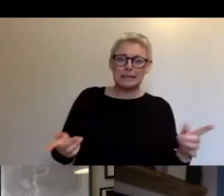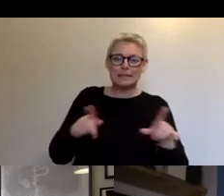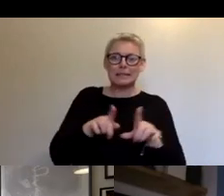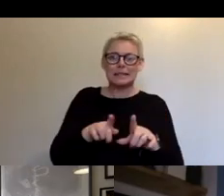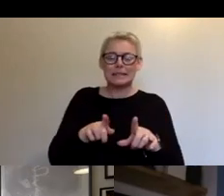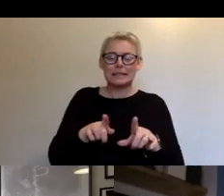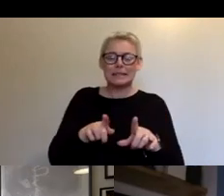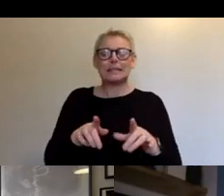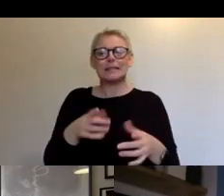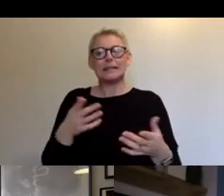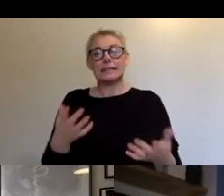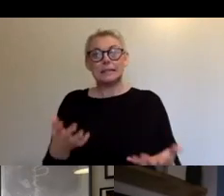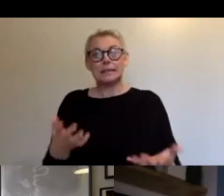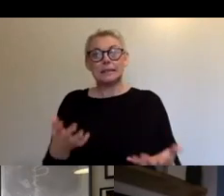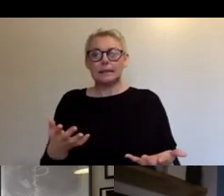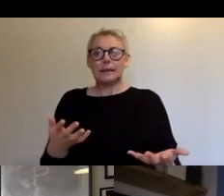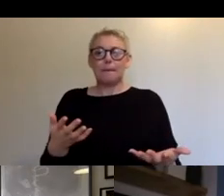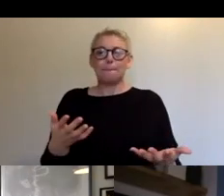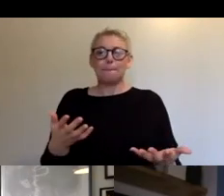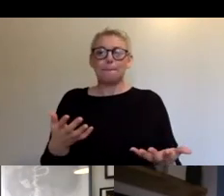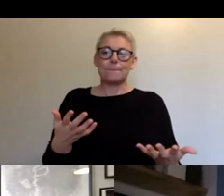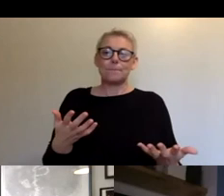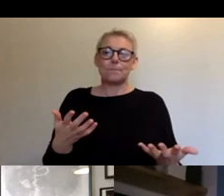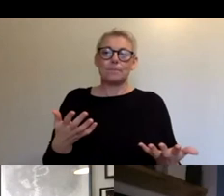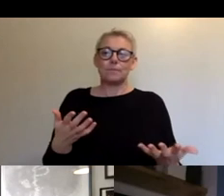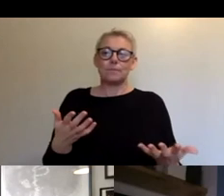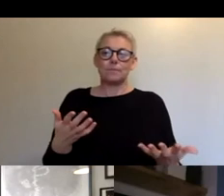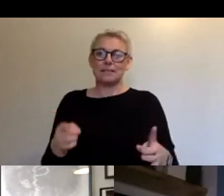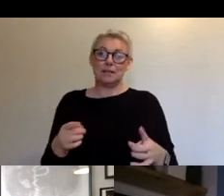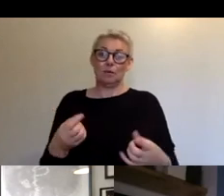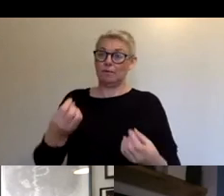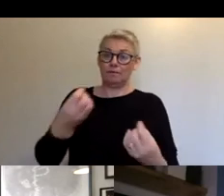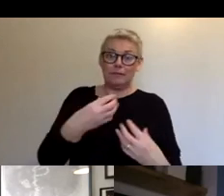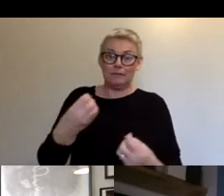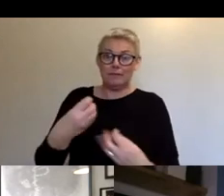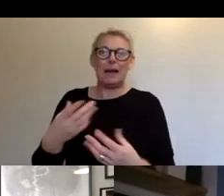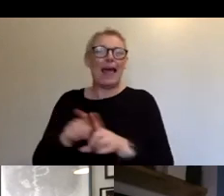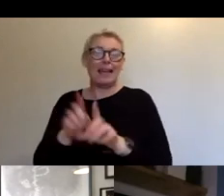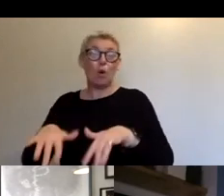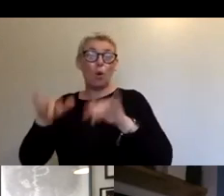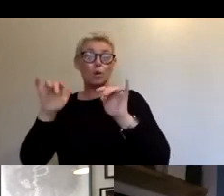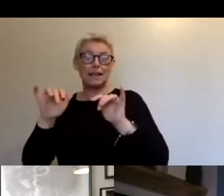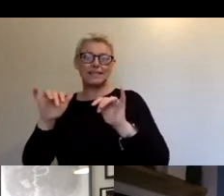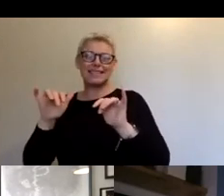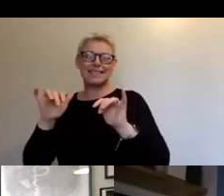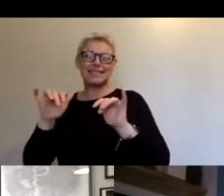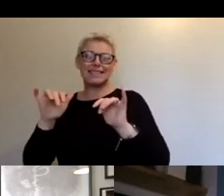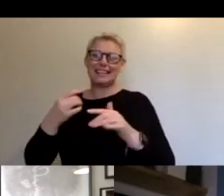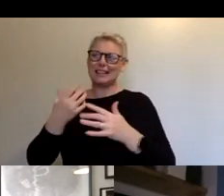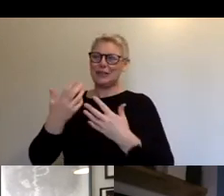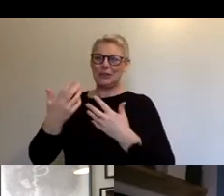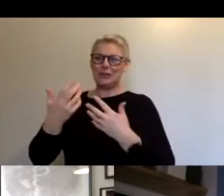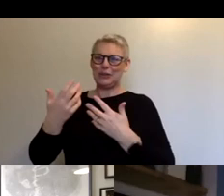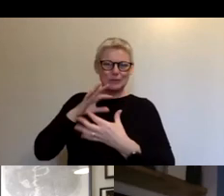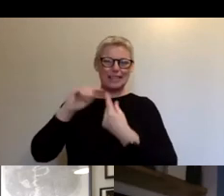tricky question of, uh, sort of live feedback. Uh, you get in a room, how do you do that digitally? Or,